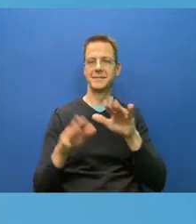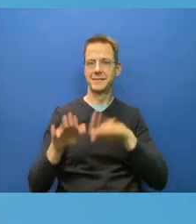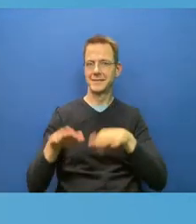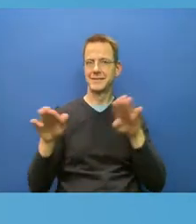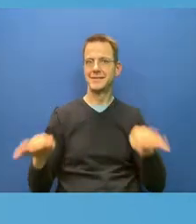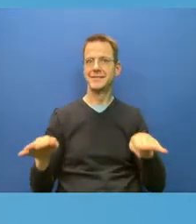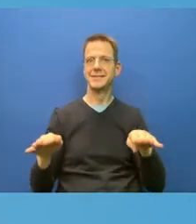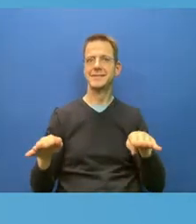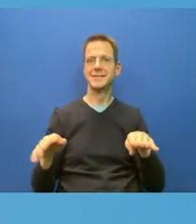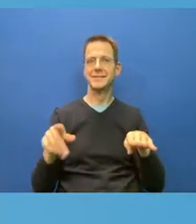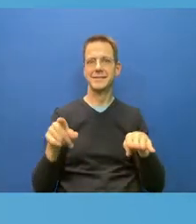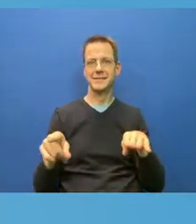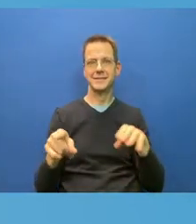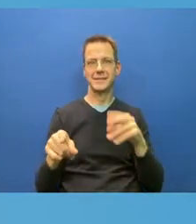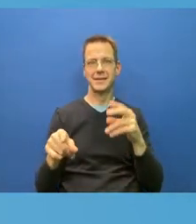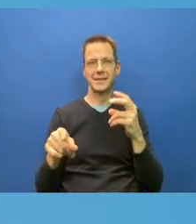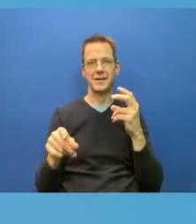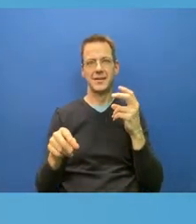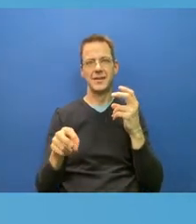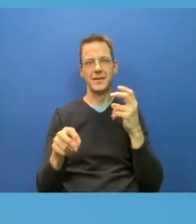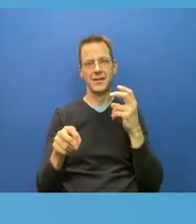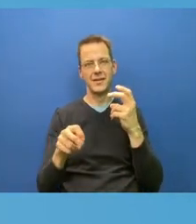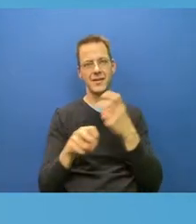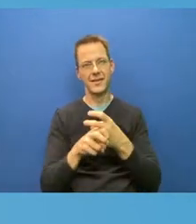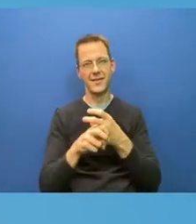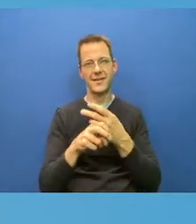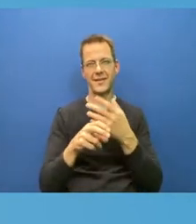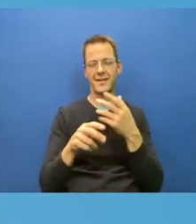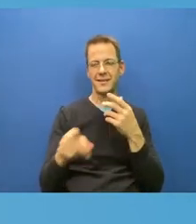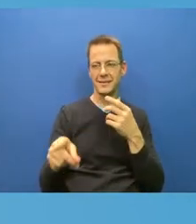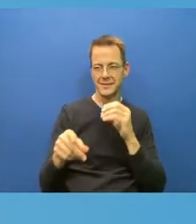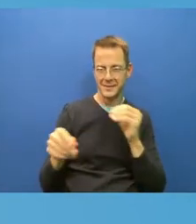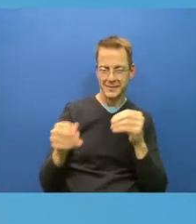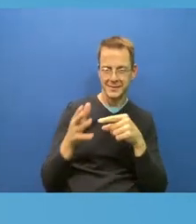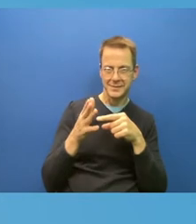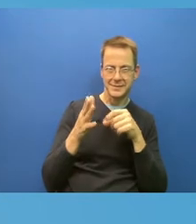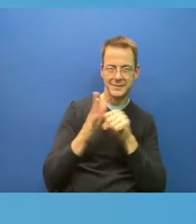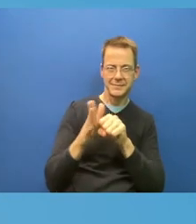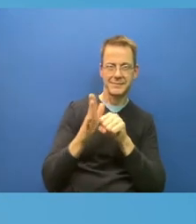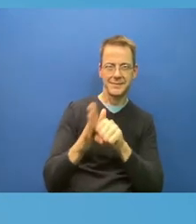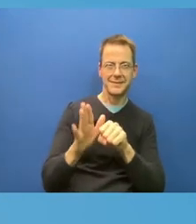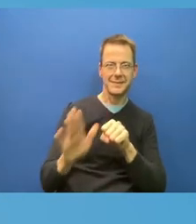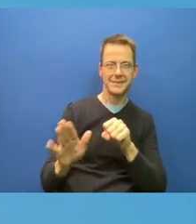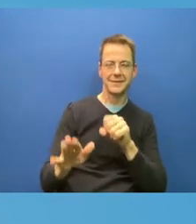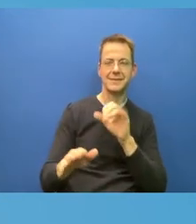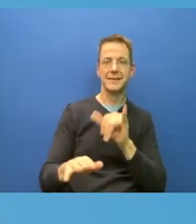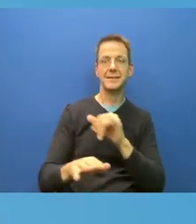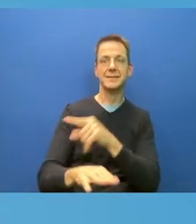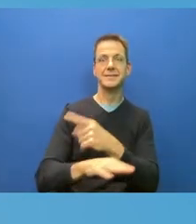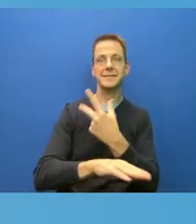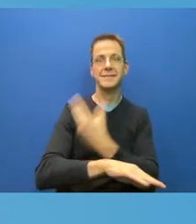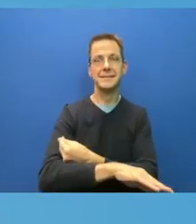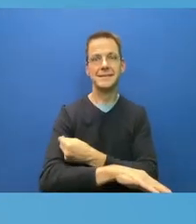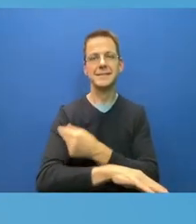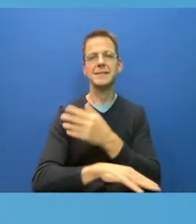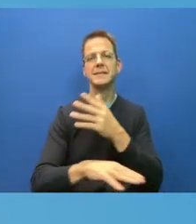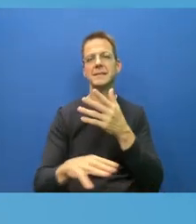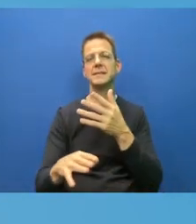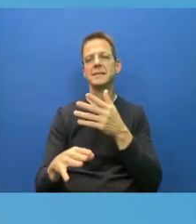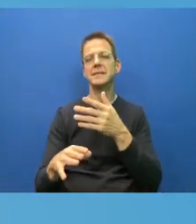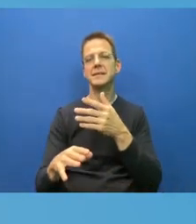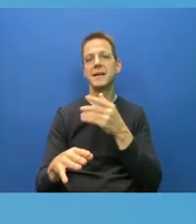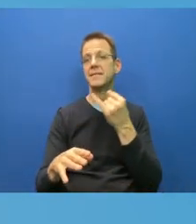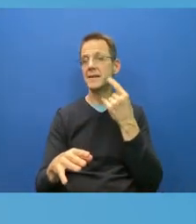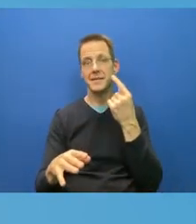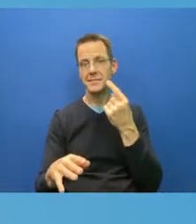vaccinated, I think it's going to be disproportionately impactful on the dynamics of this disease. And I think we're teetering on the